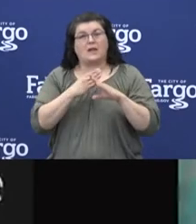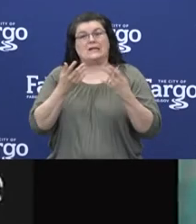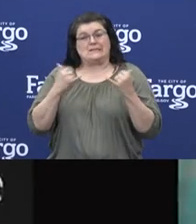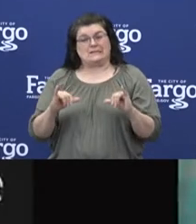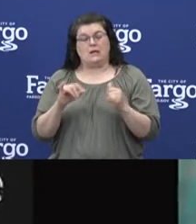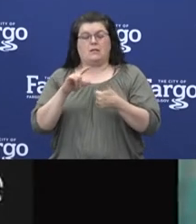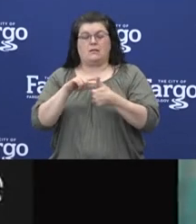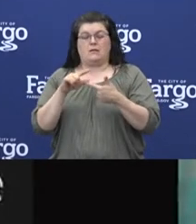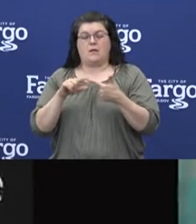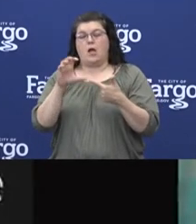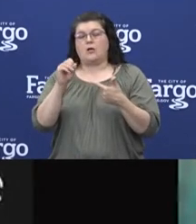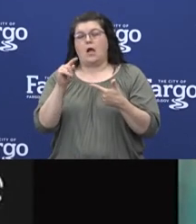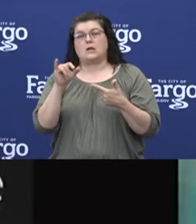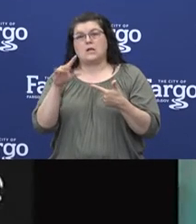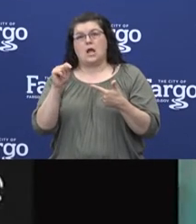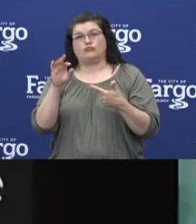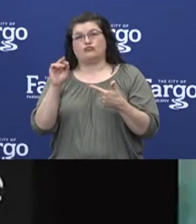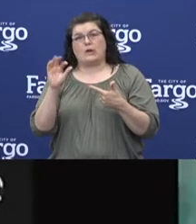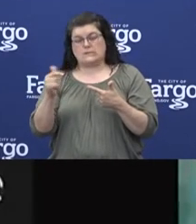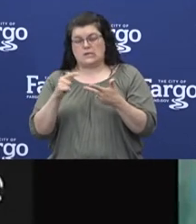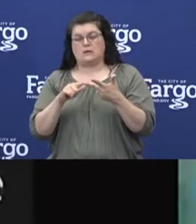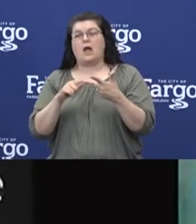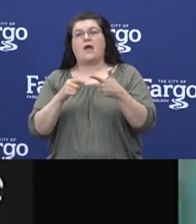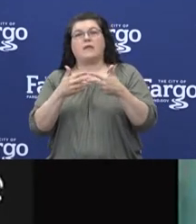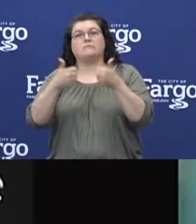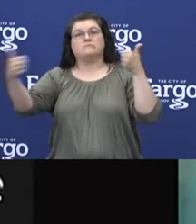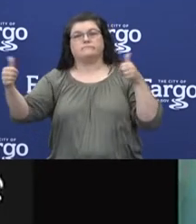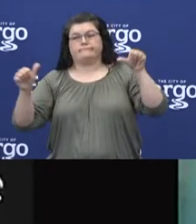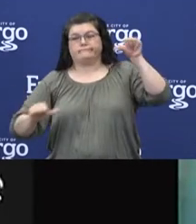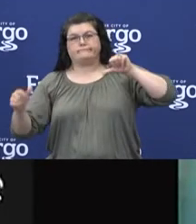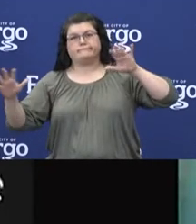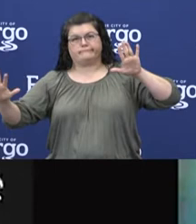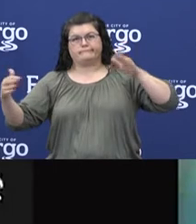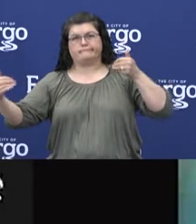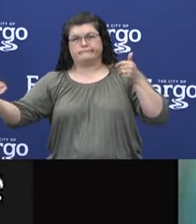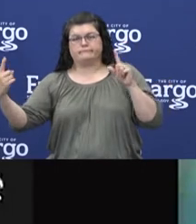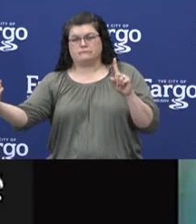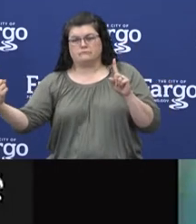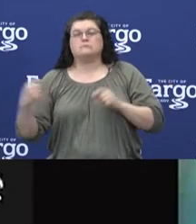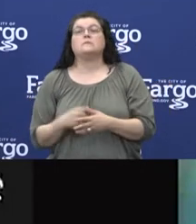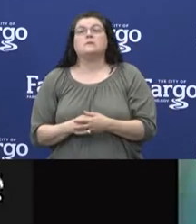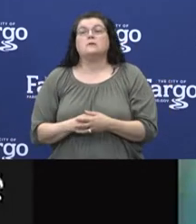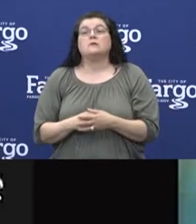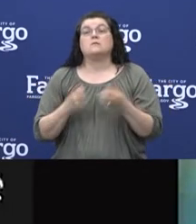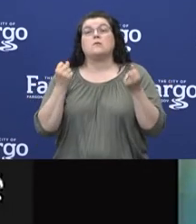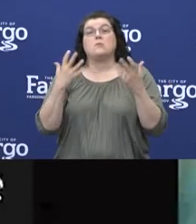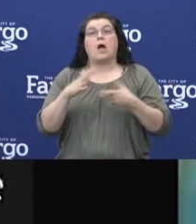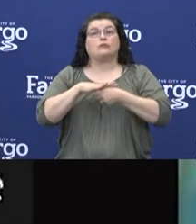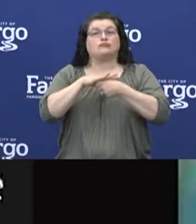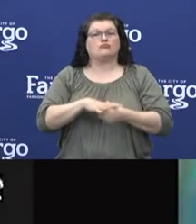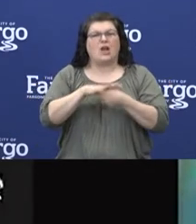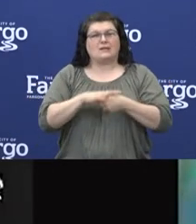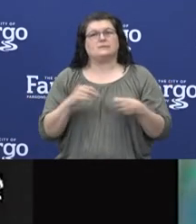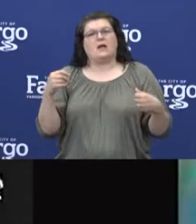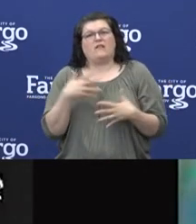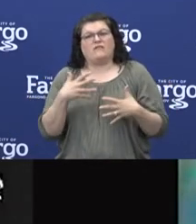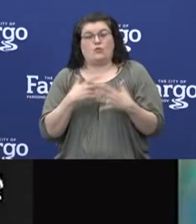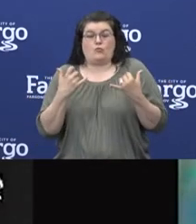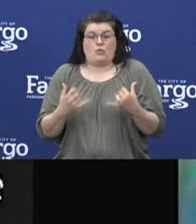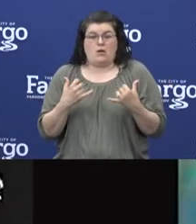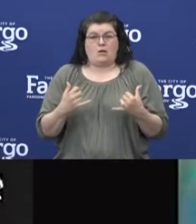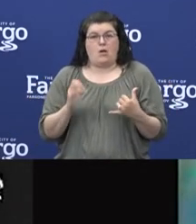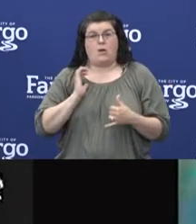distancing. So a few thoughts to close. There's a lot of stress, frustration, and fear in our current climate.